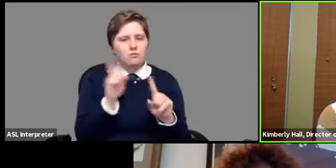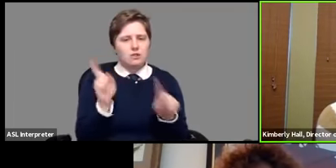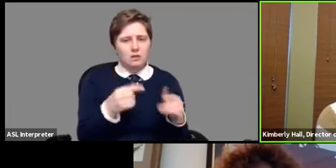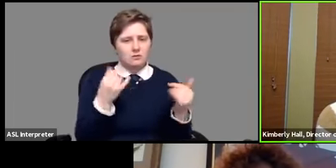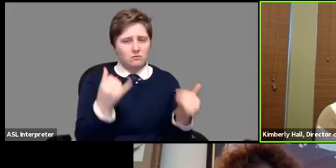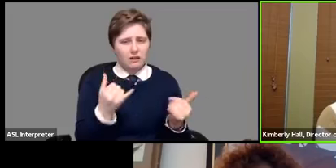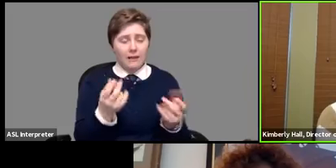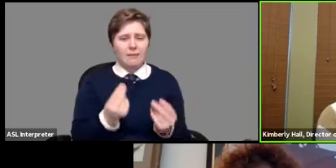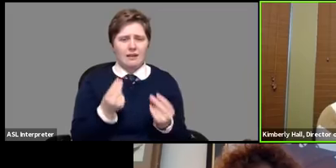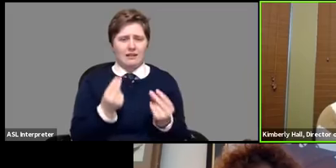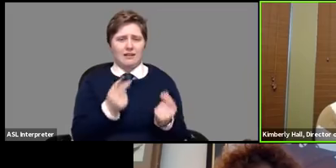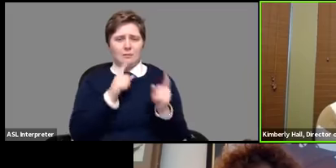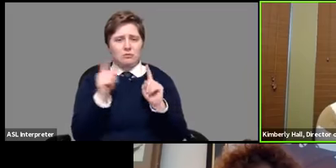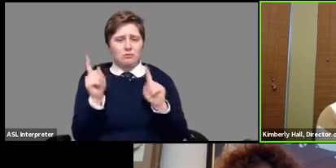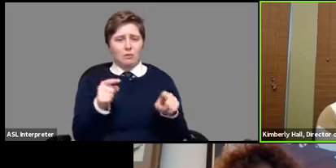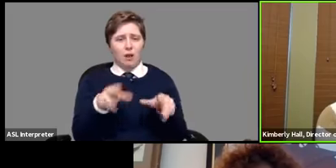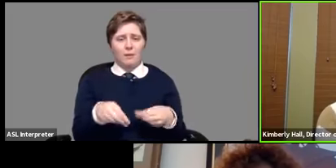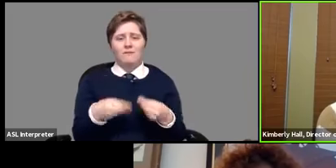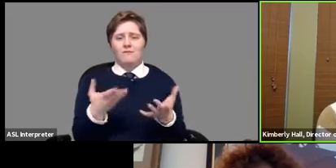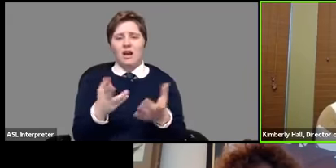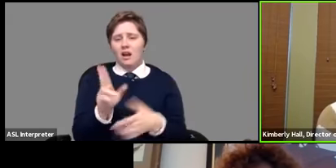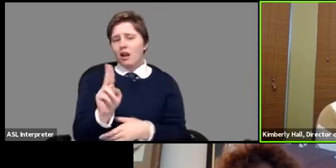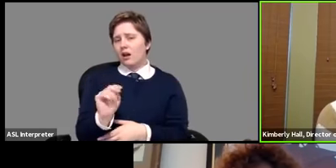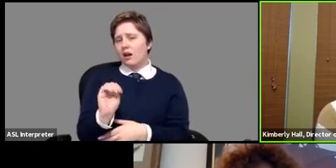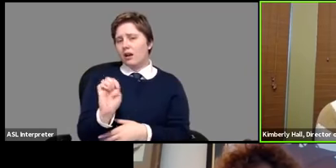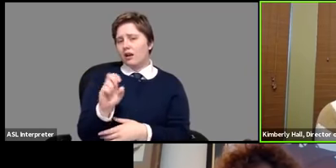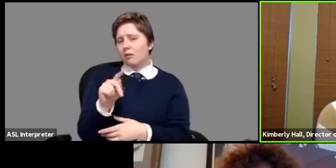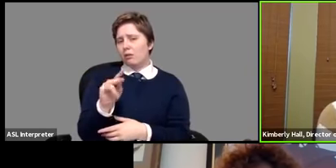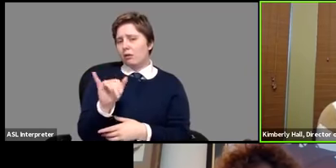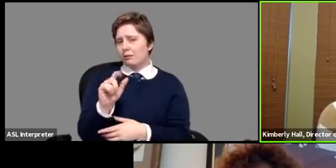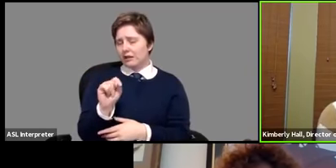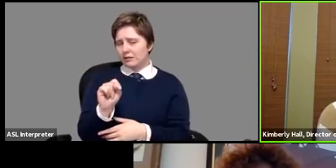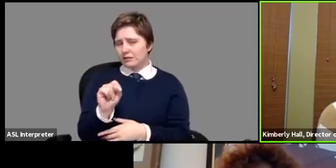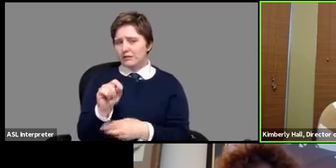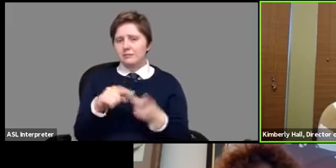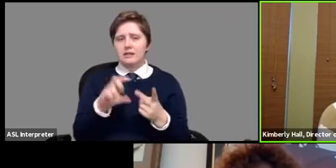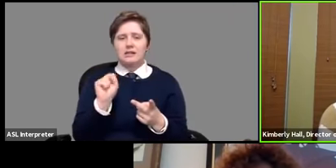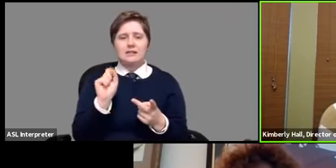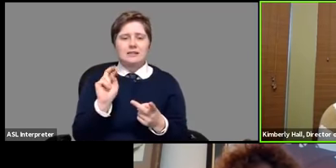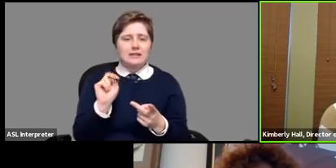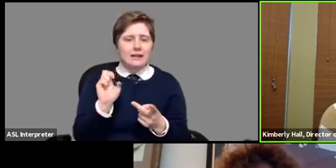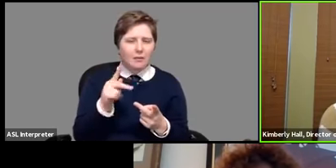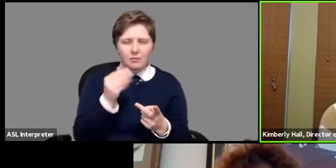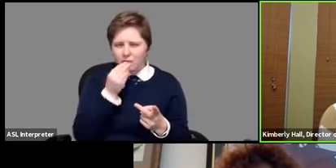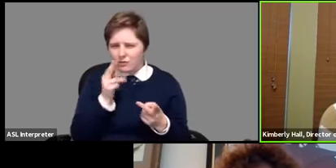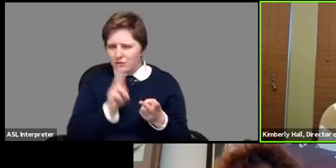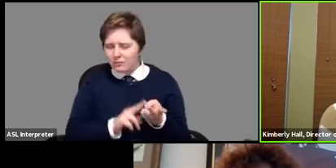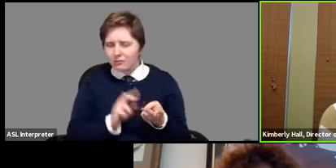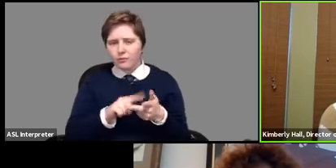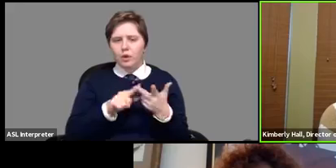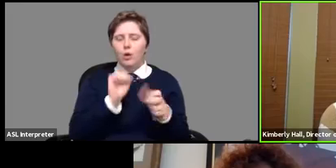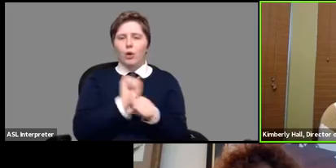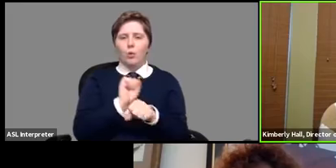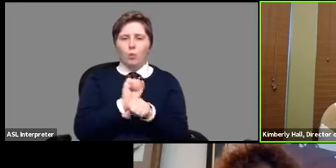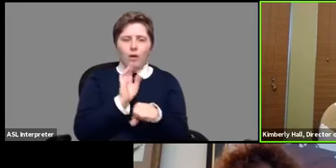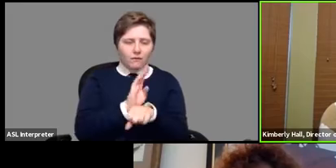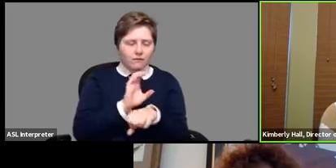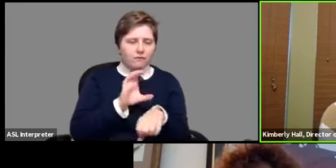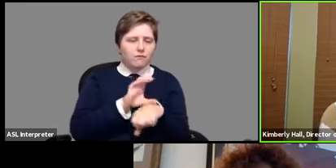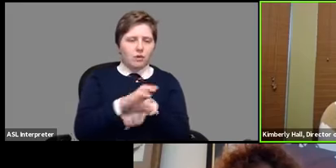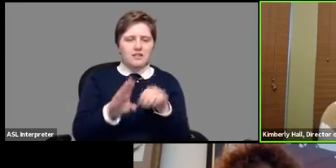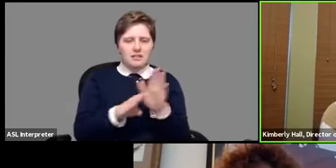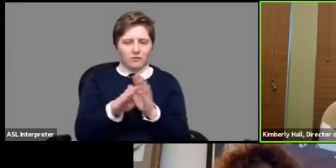immediate response providing unemployment benefits snap benefits workforce development resources cash